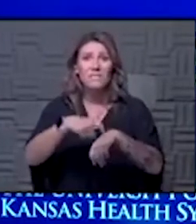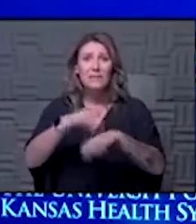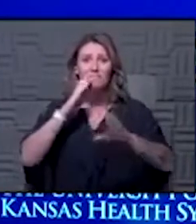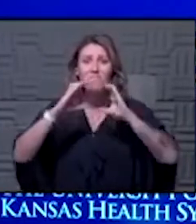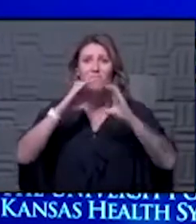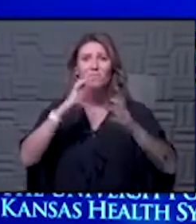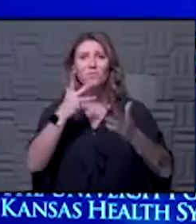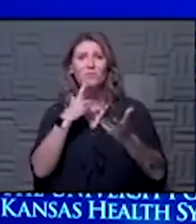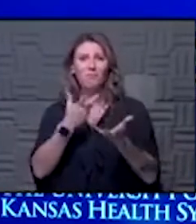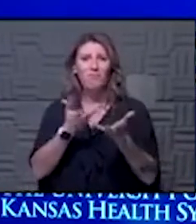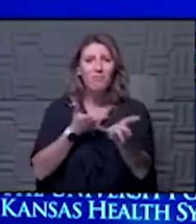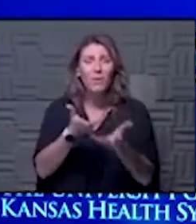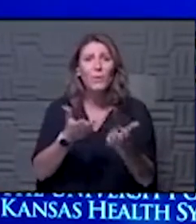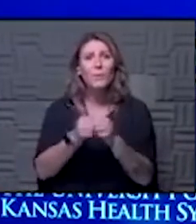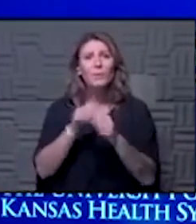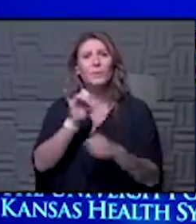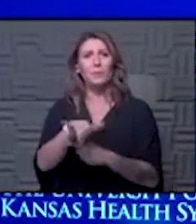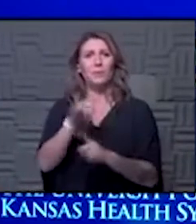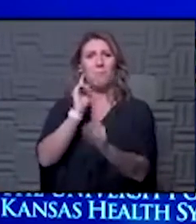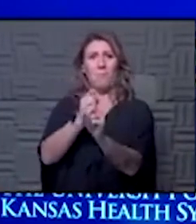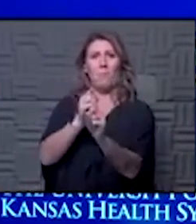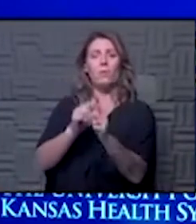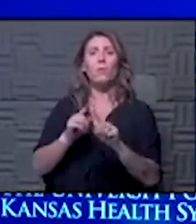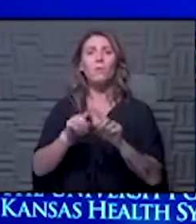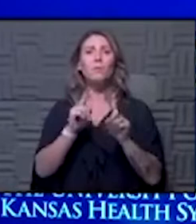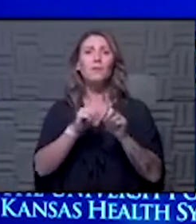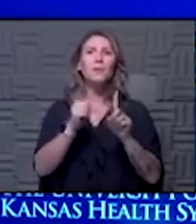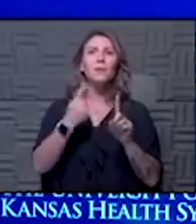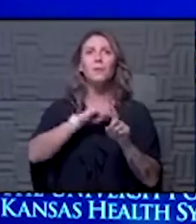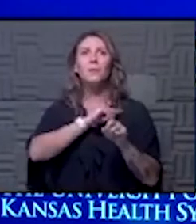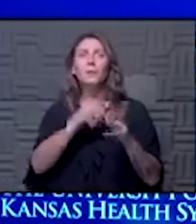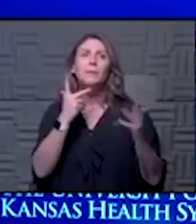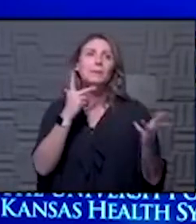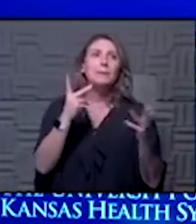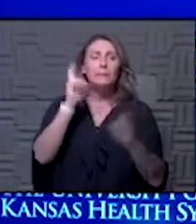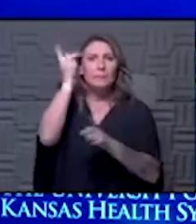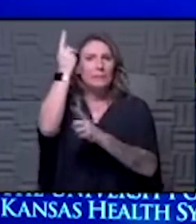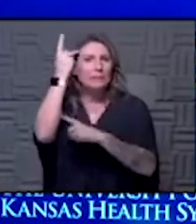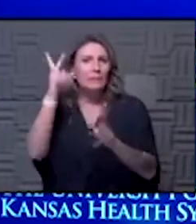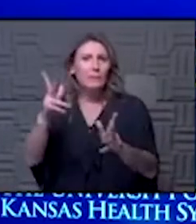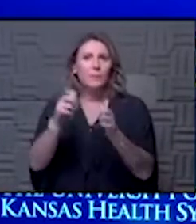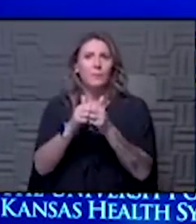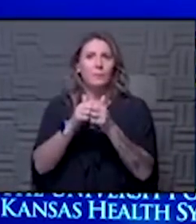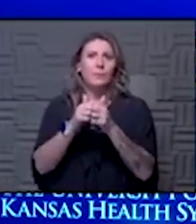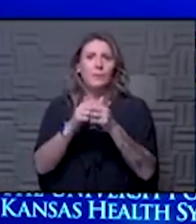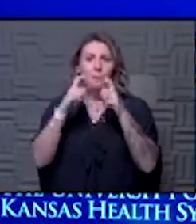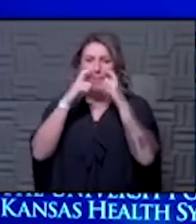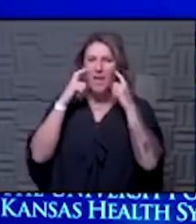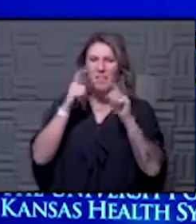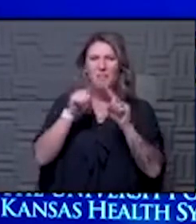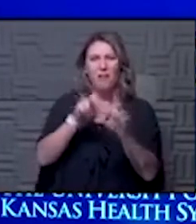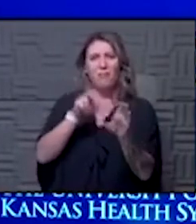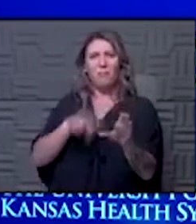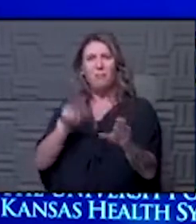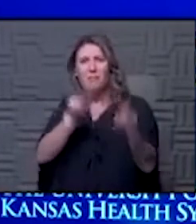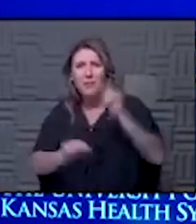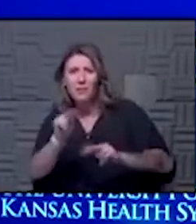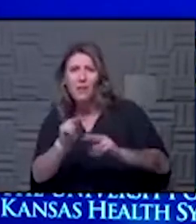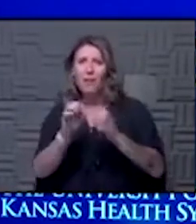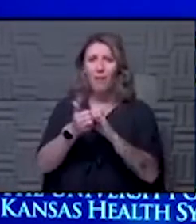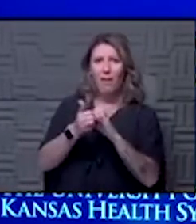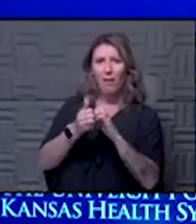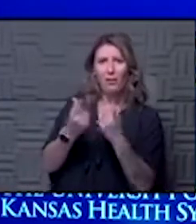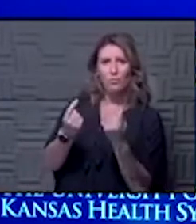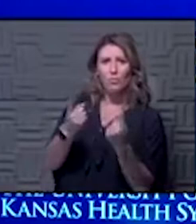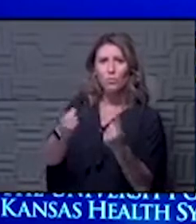we spent we spent a lot of time talking about the politicization of masks but we don't step back and say gosh how are people doing in communities